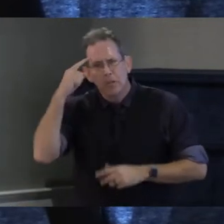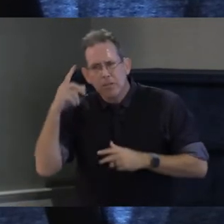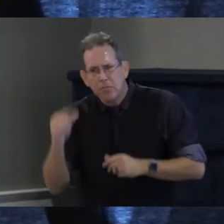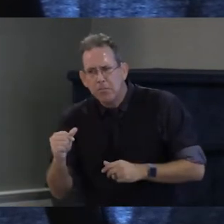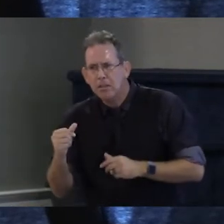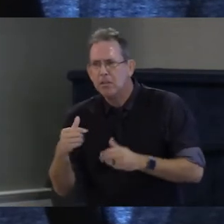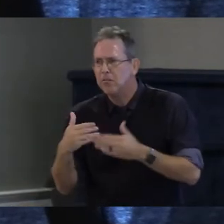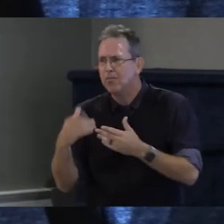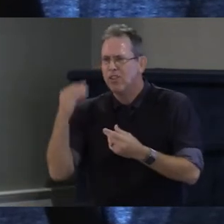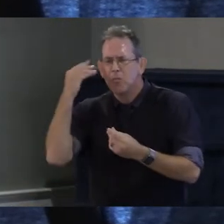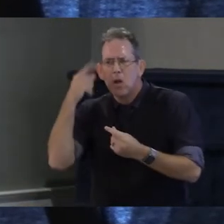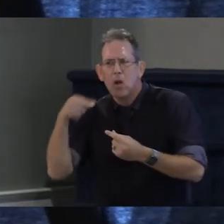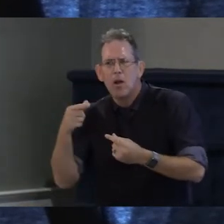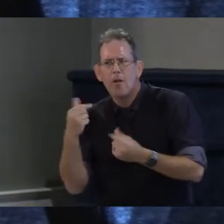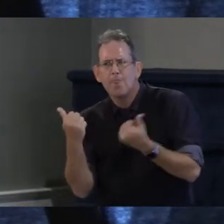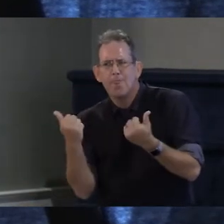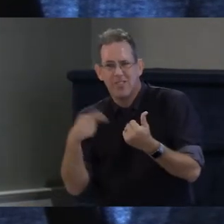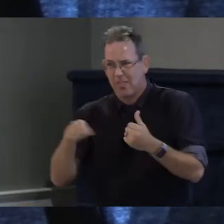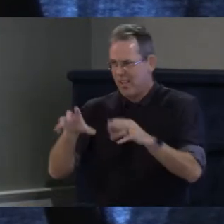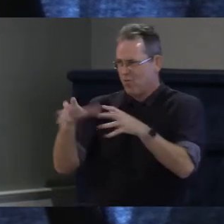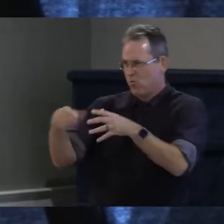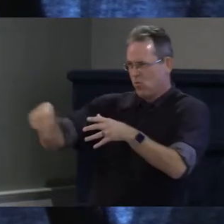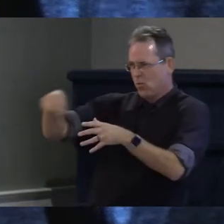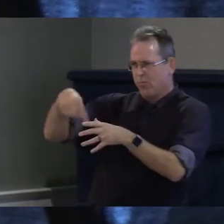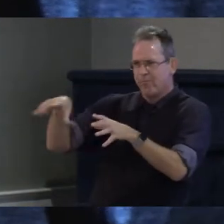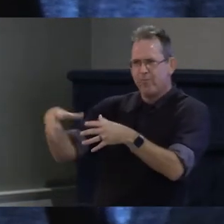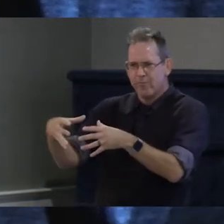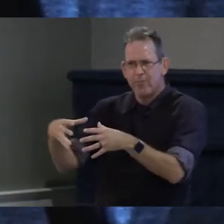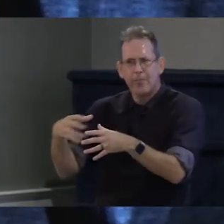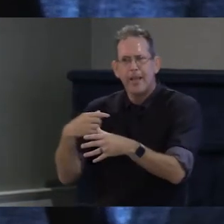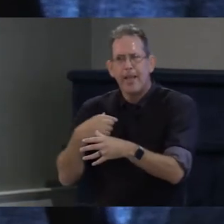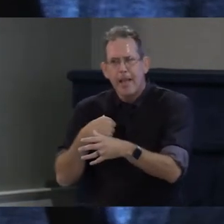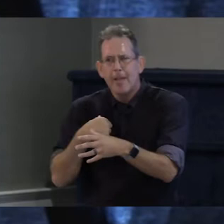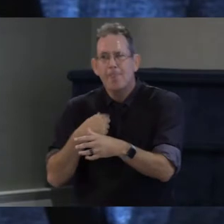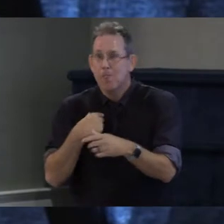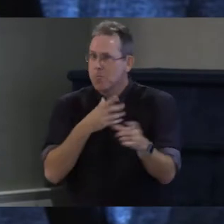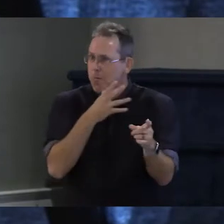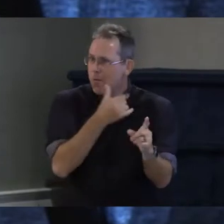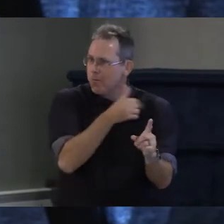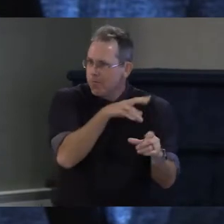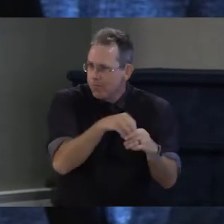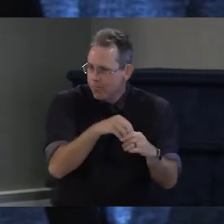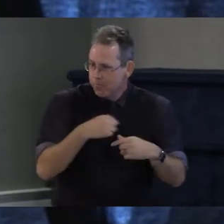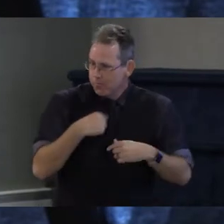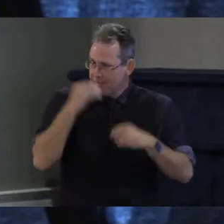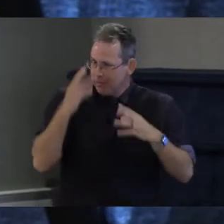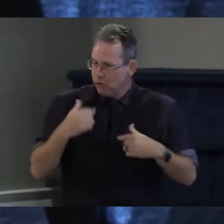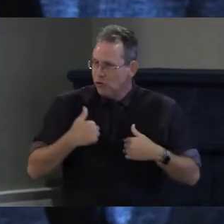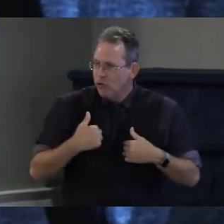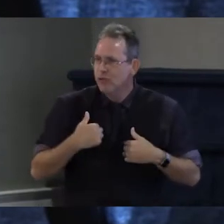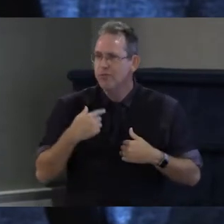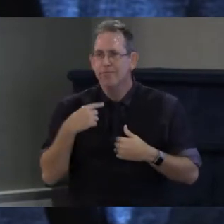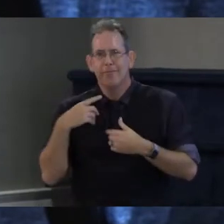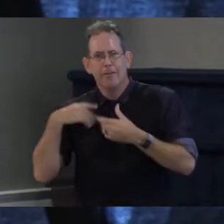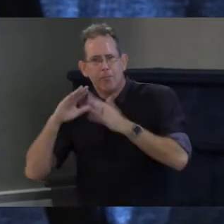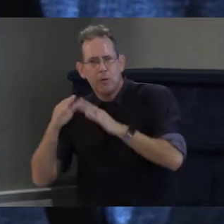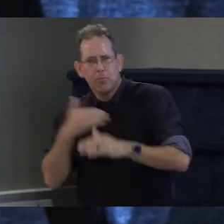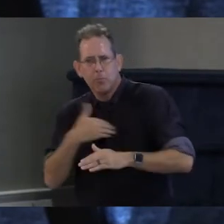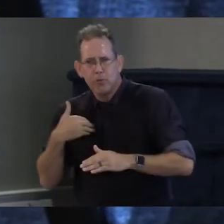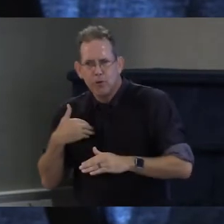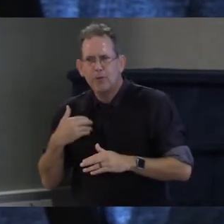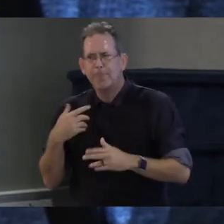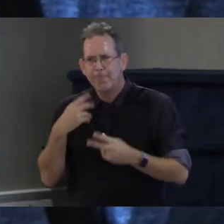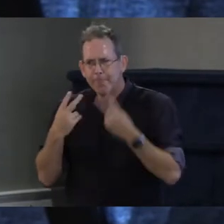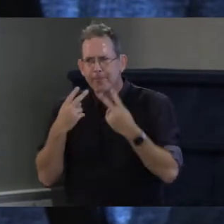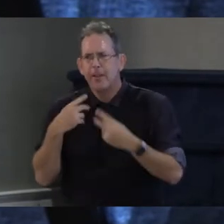legislator and as a teacher and I've also thought about it as a mom to a neurodiverse kid and I